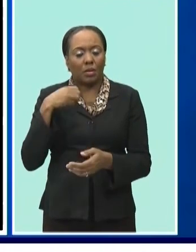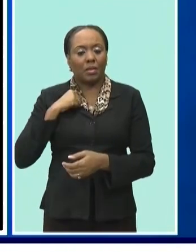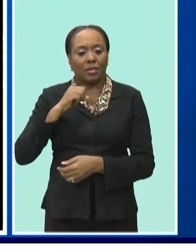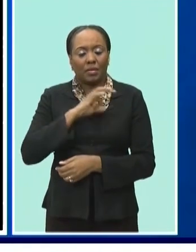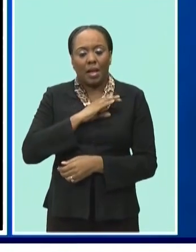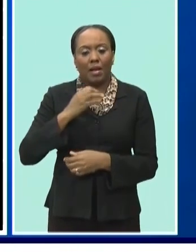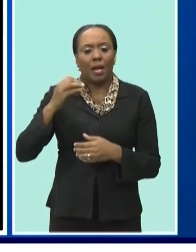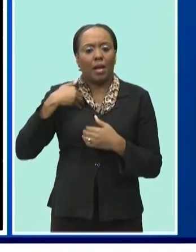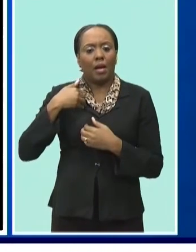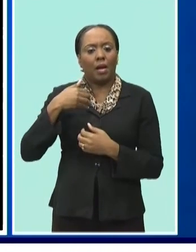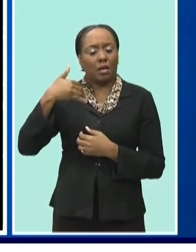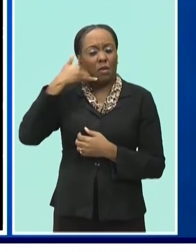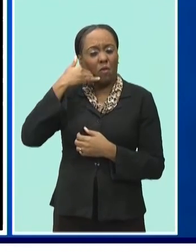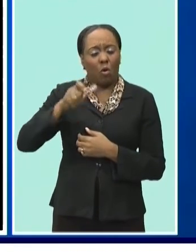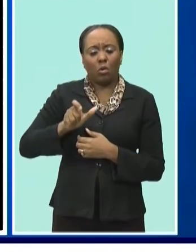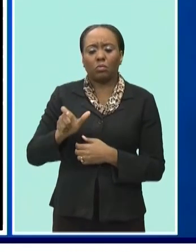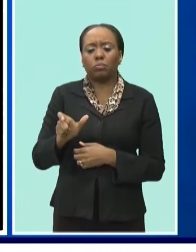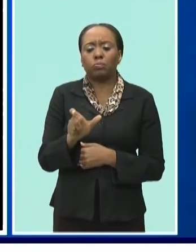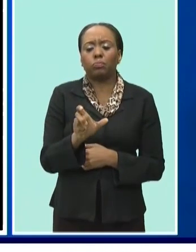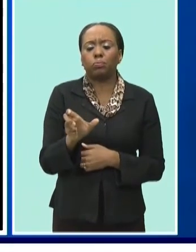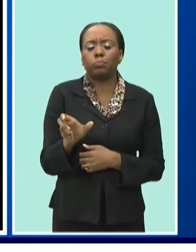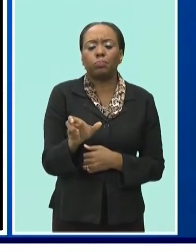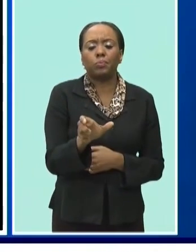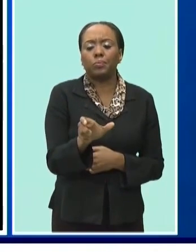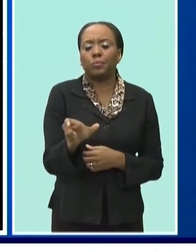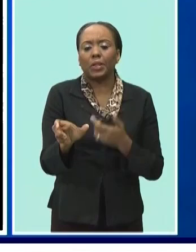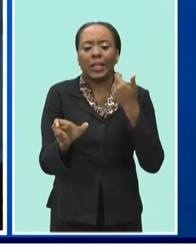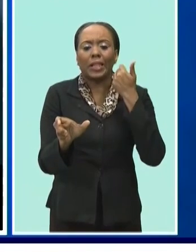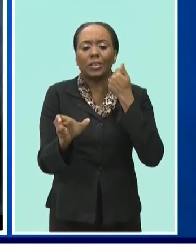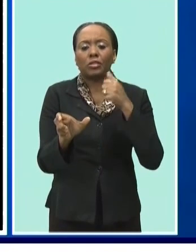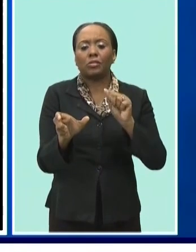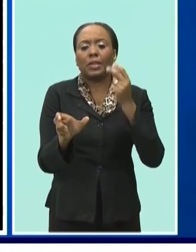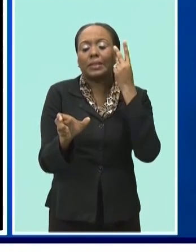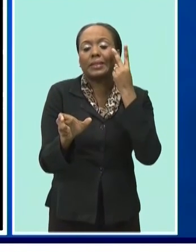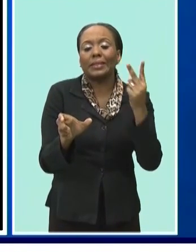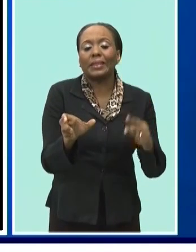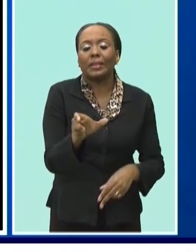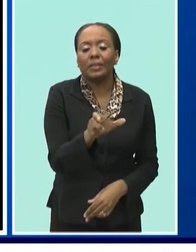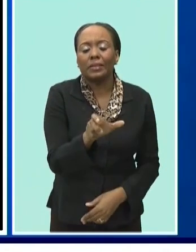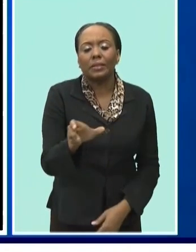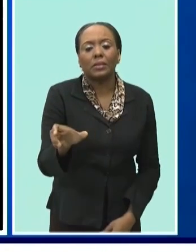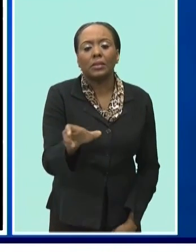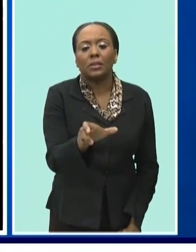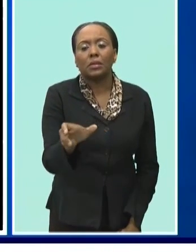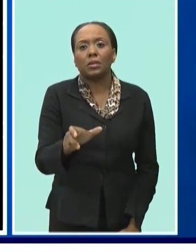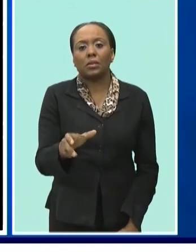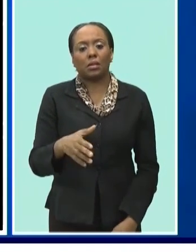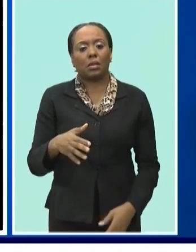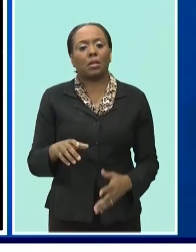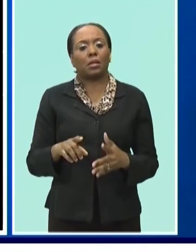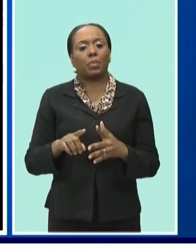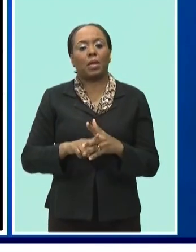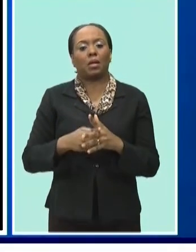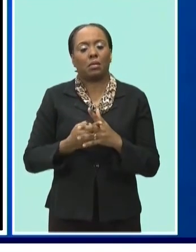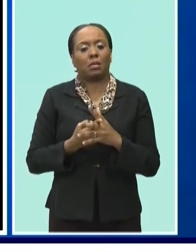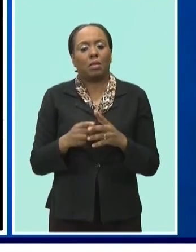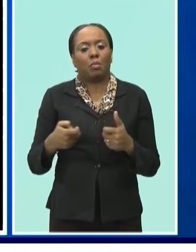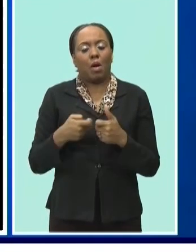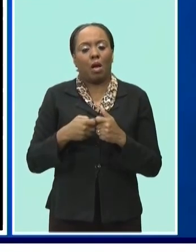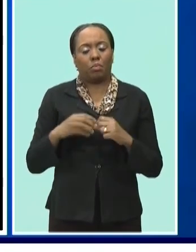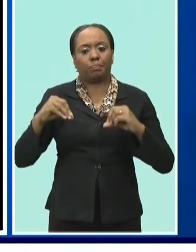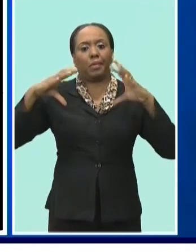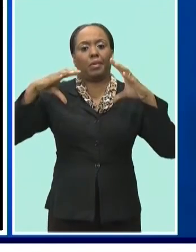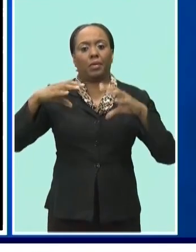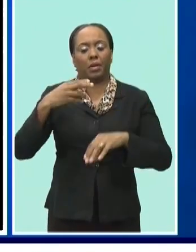hallways. The electrical department were able to restore the power at around 14 hours Thursday afternoon. Campbell said no patients